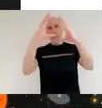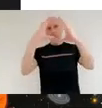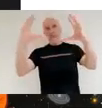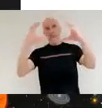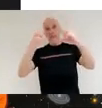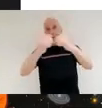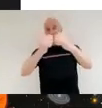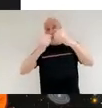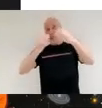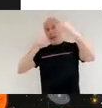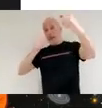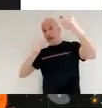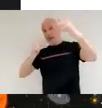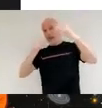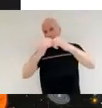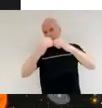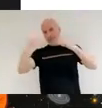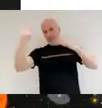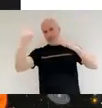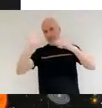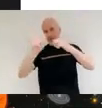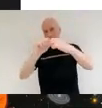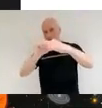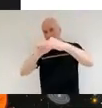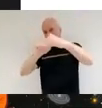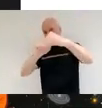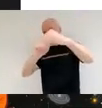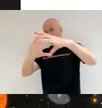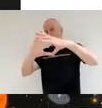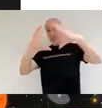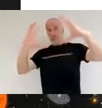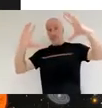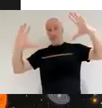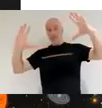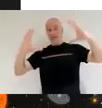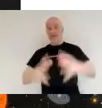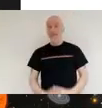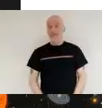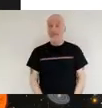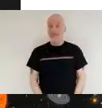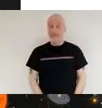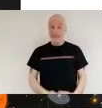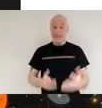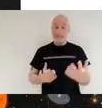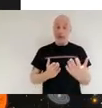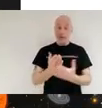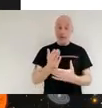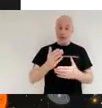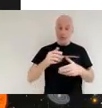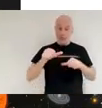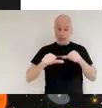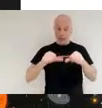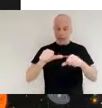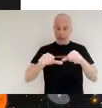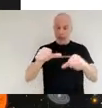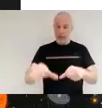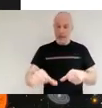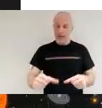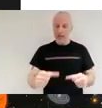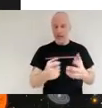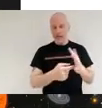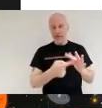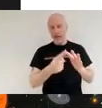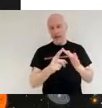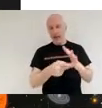that's interesting is during this process of realize reionization we think that the earliest stars would have